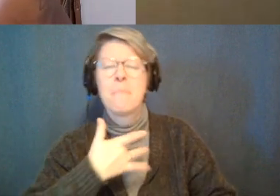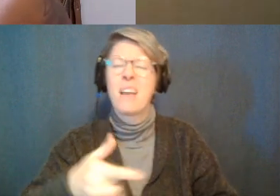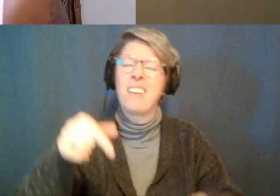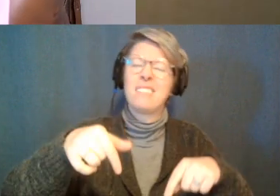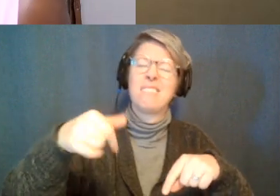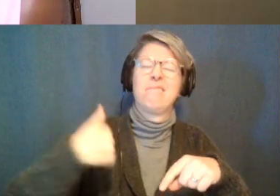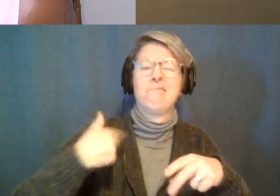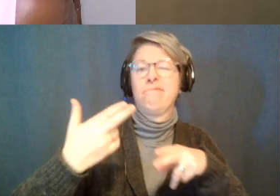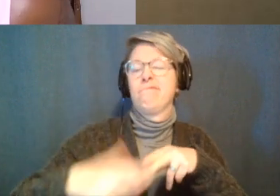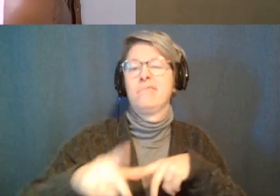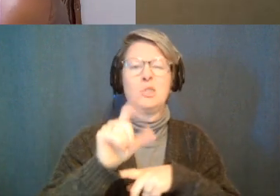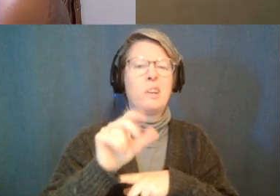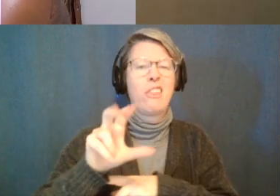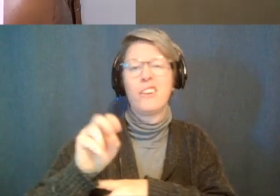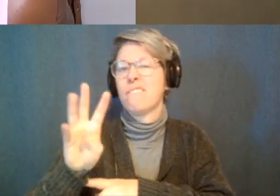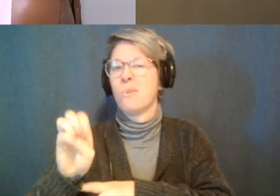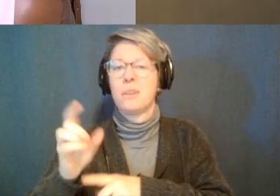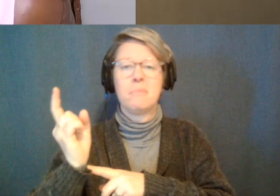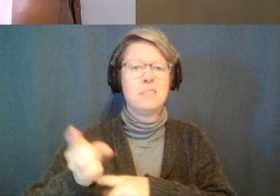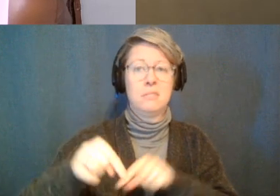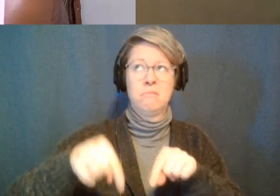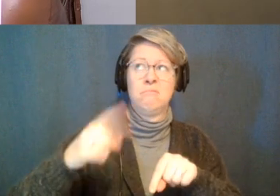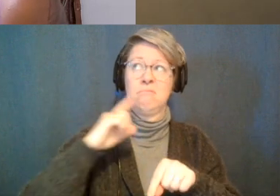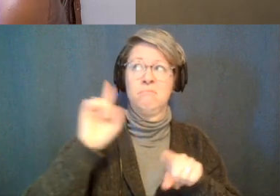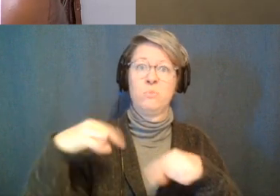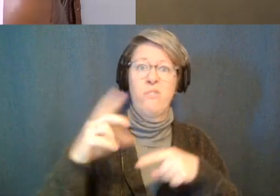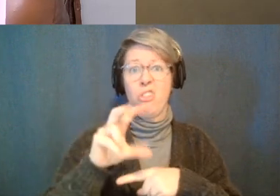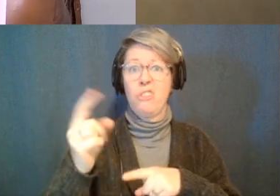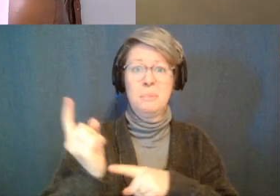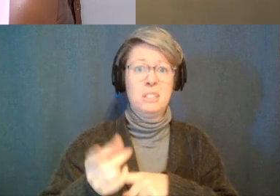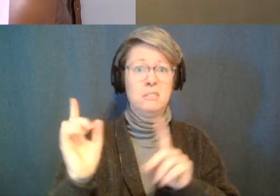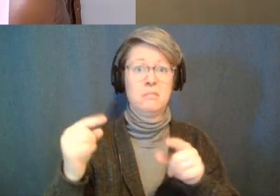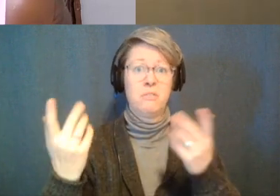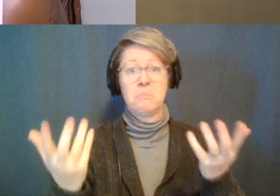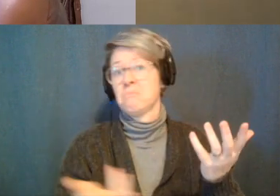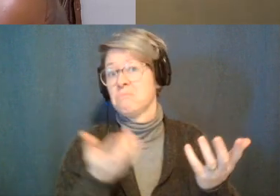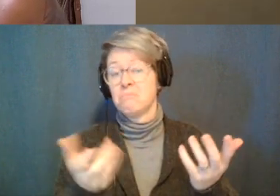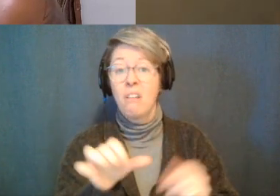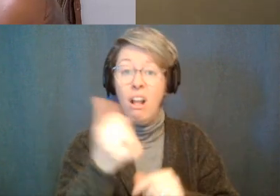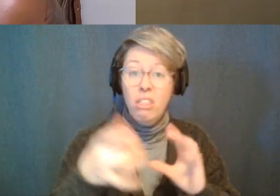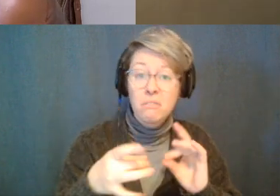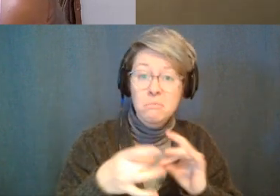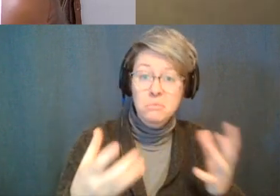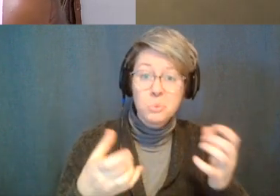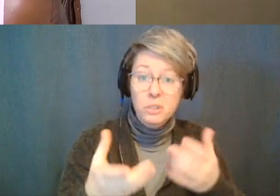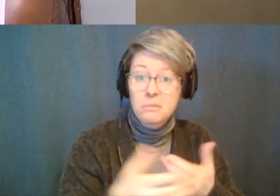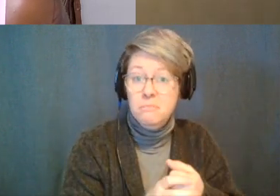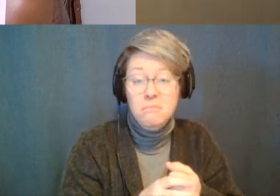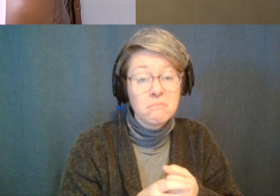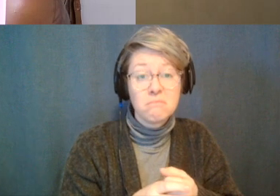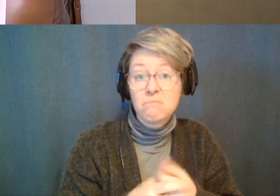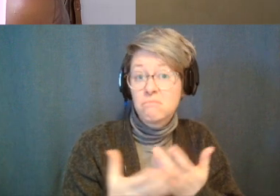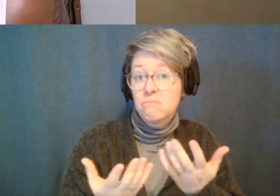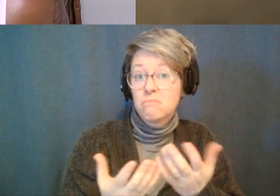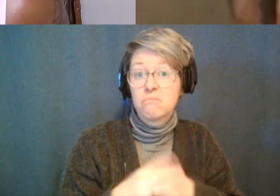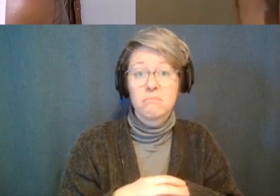around 20 30 40 minutes and this has probably been 30 minutes or so so if there's something else you want to touch on